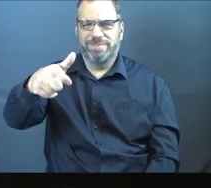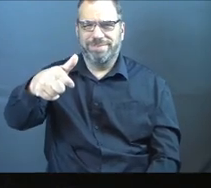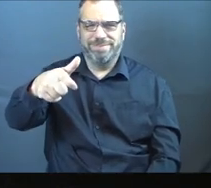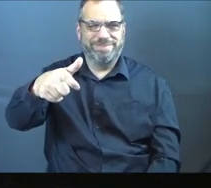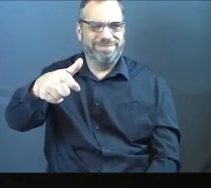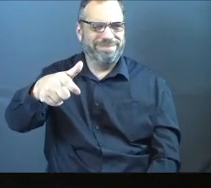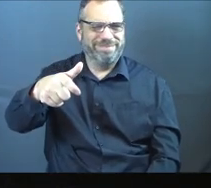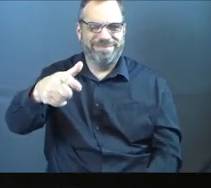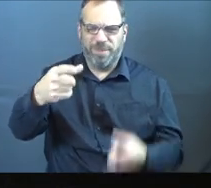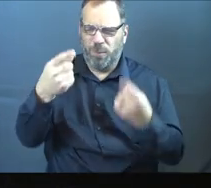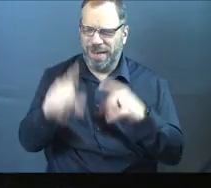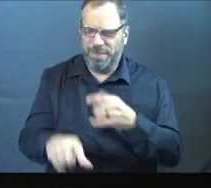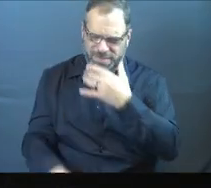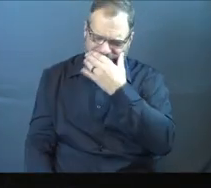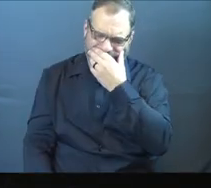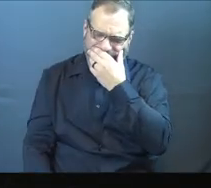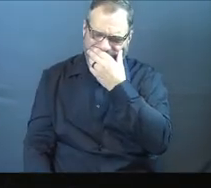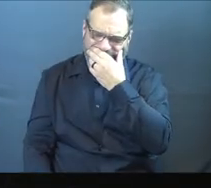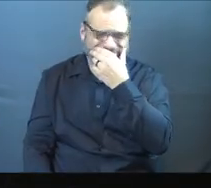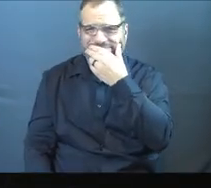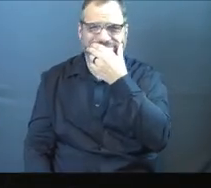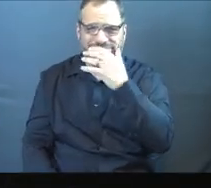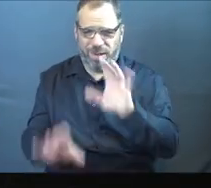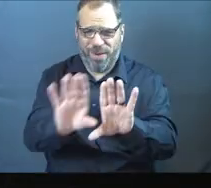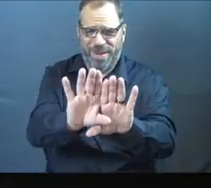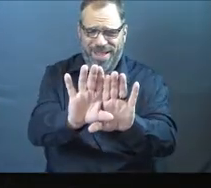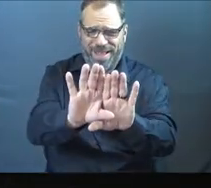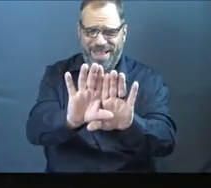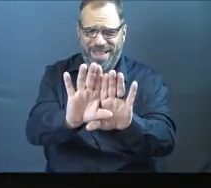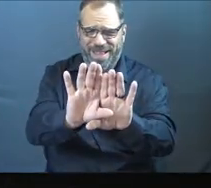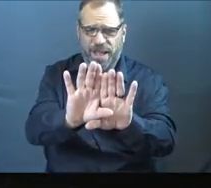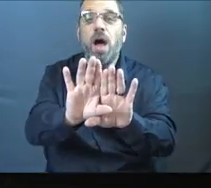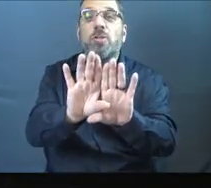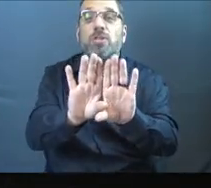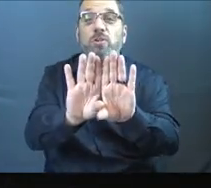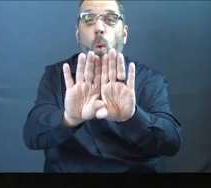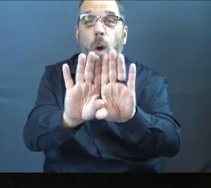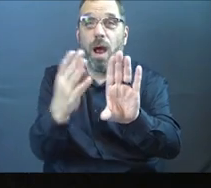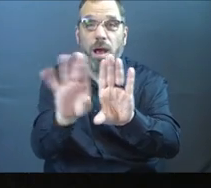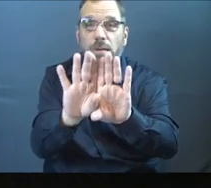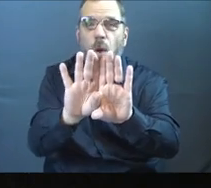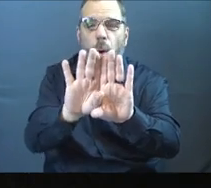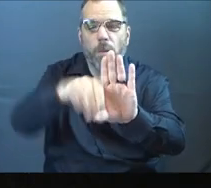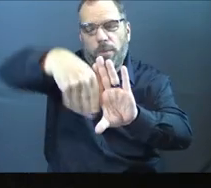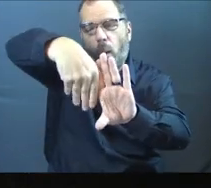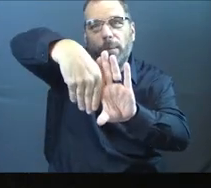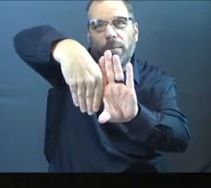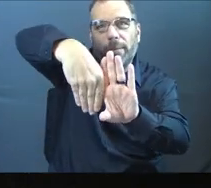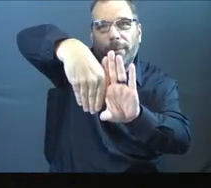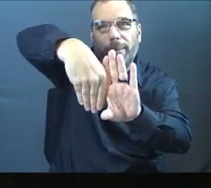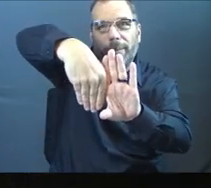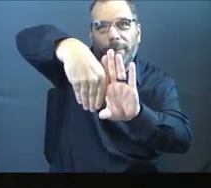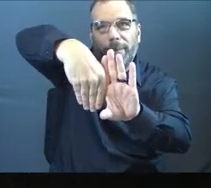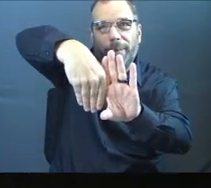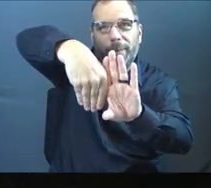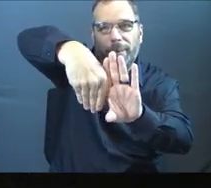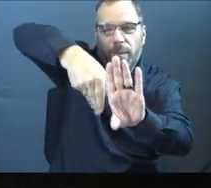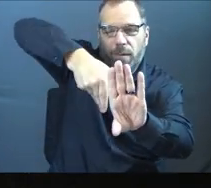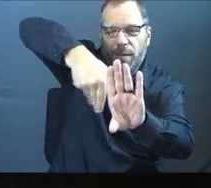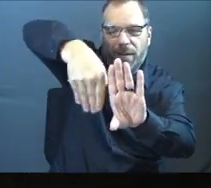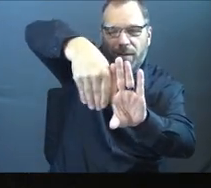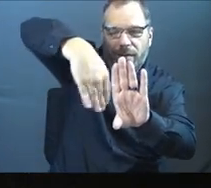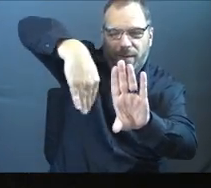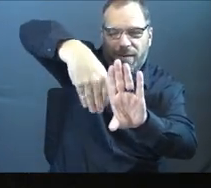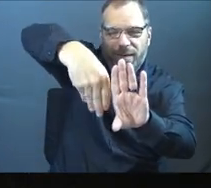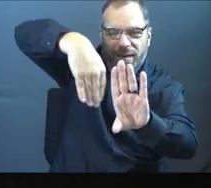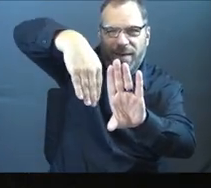I don't even know what happened, okay? It was literally, the door was upside down. Like the latch where it was supposed to be was like four feet off from where it